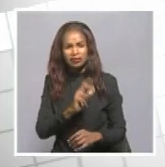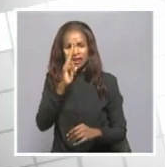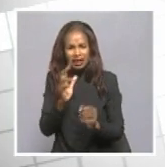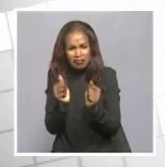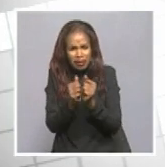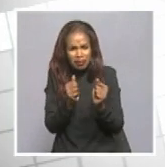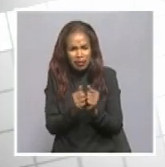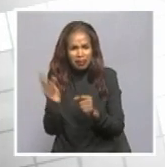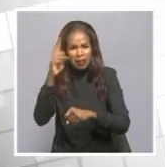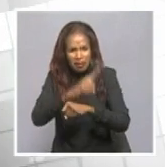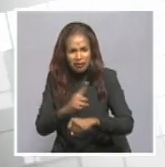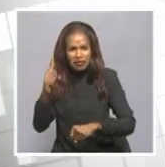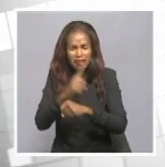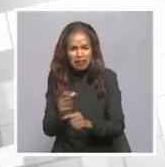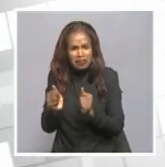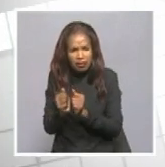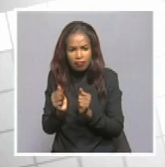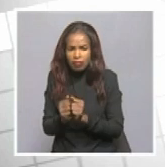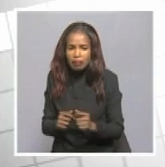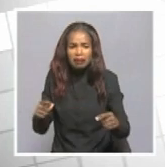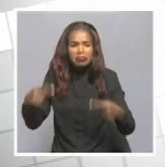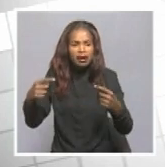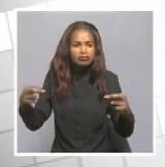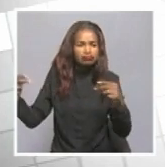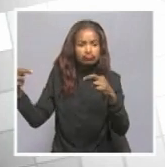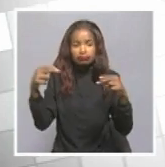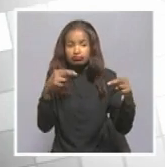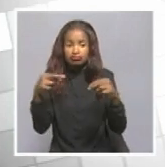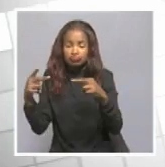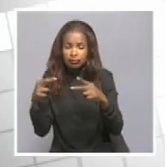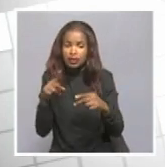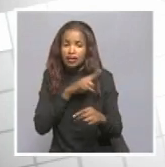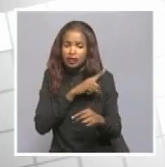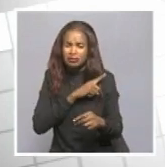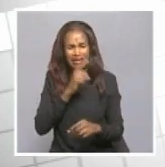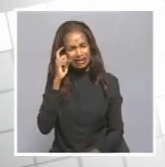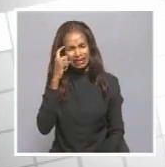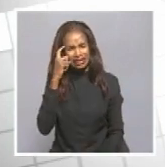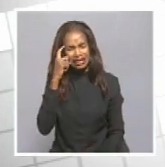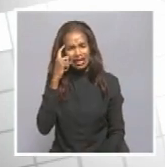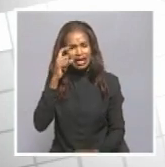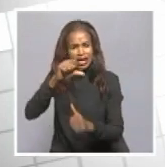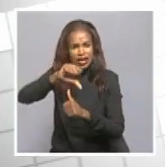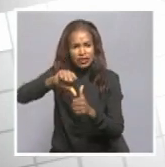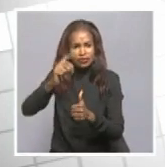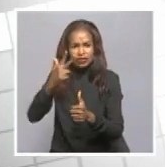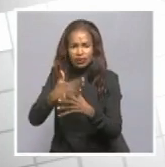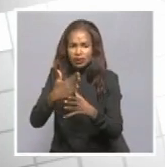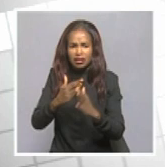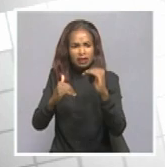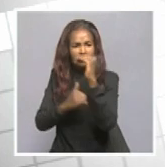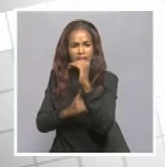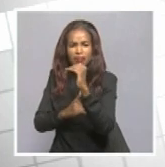And the more people in their homes, we think this can erupt. Therefore, we have made special arrangements for that to happen.